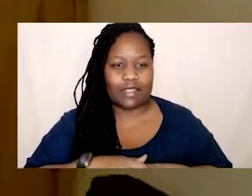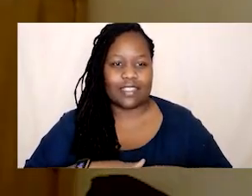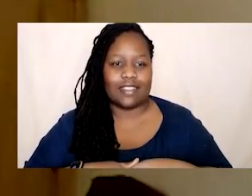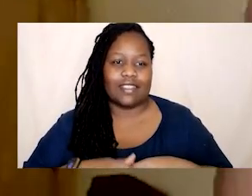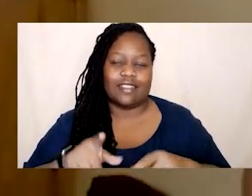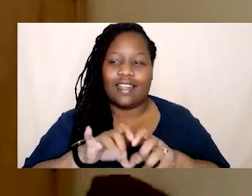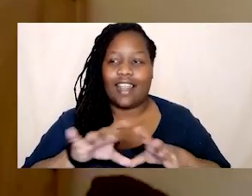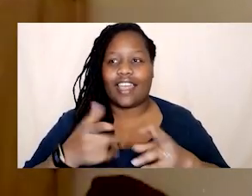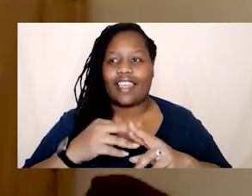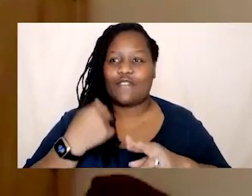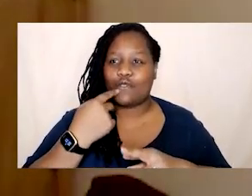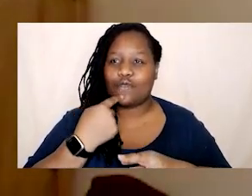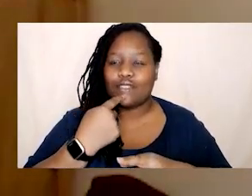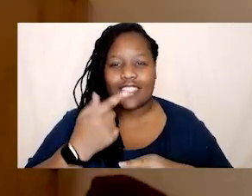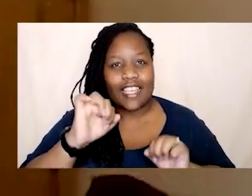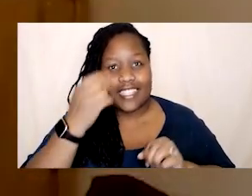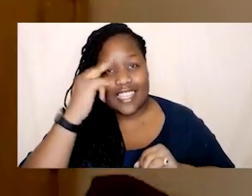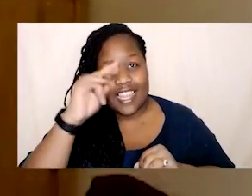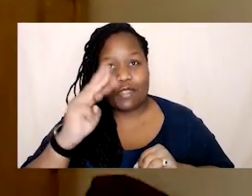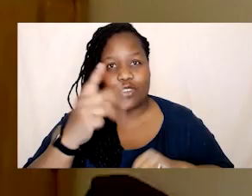of the mirror. I'm a beard behind you.